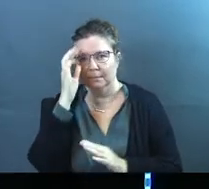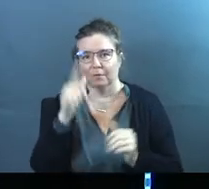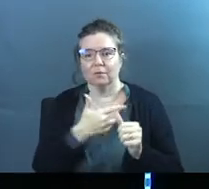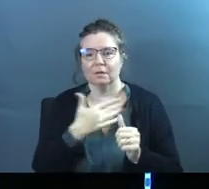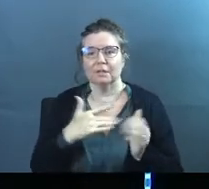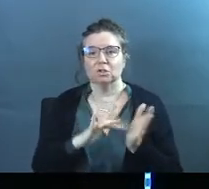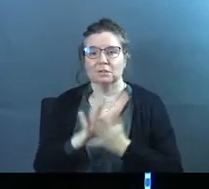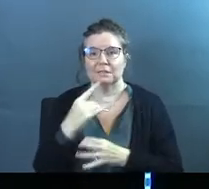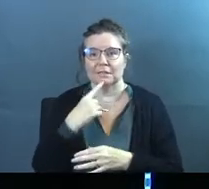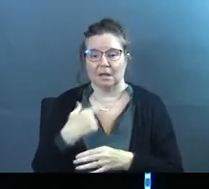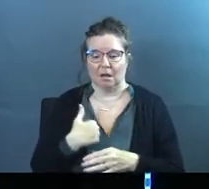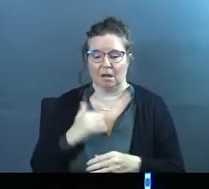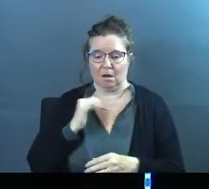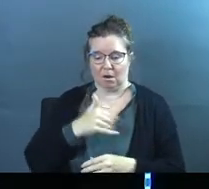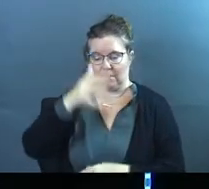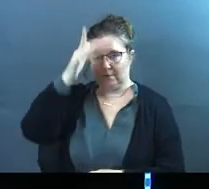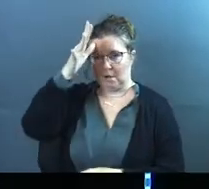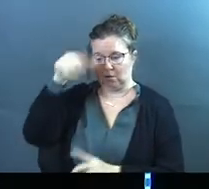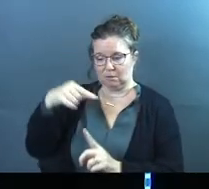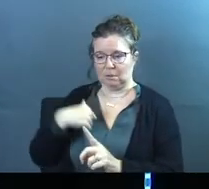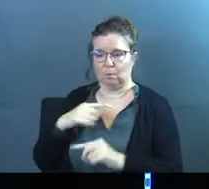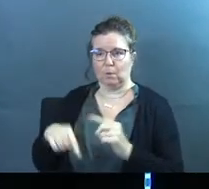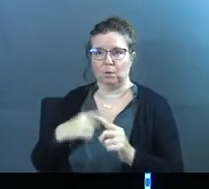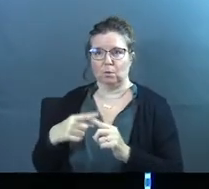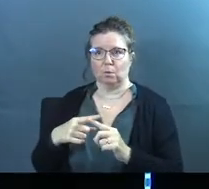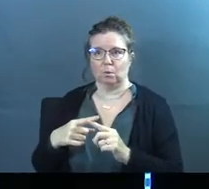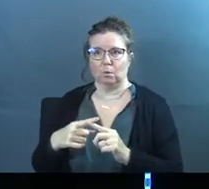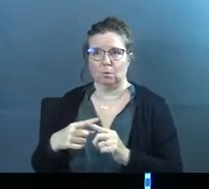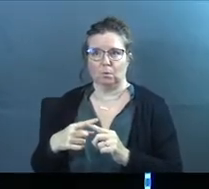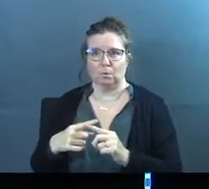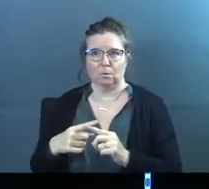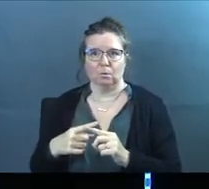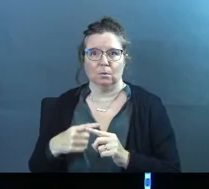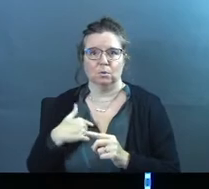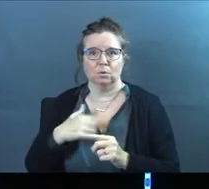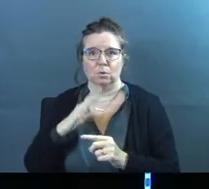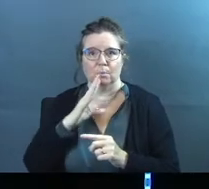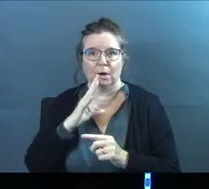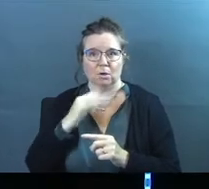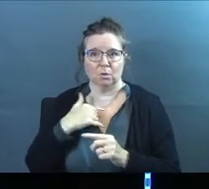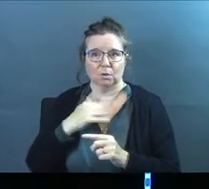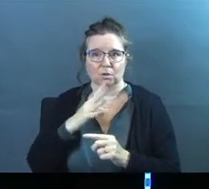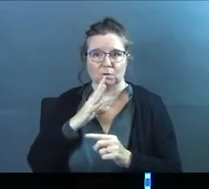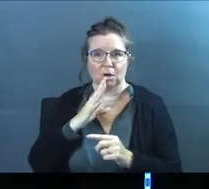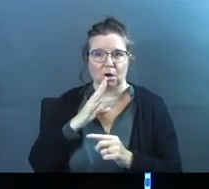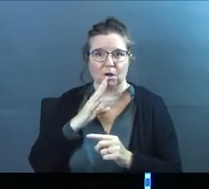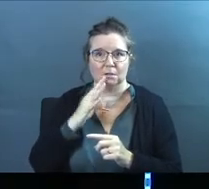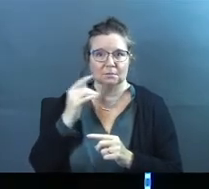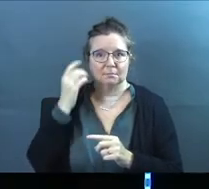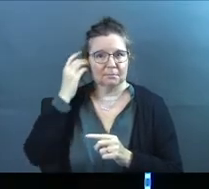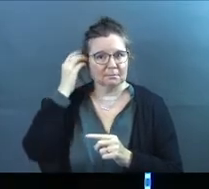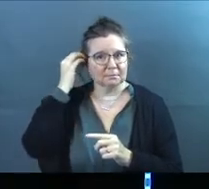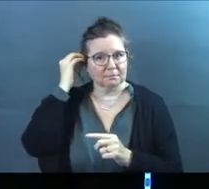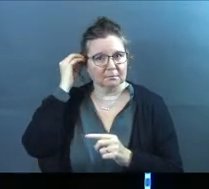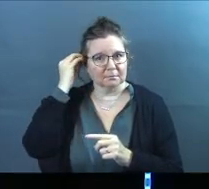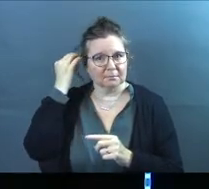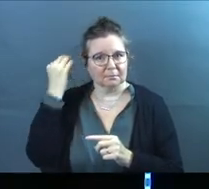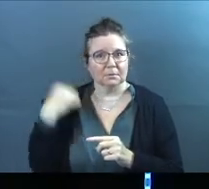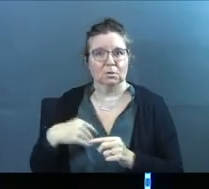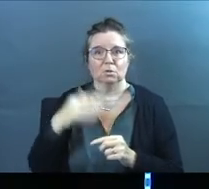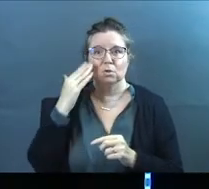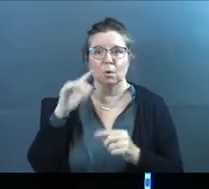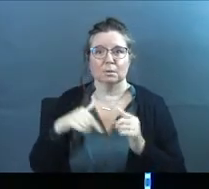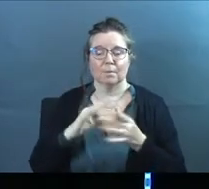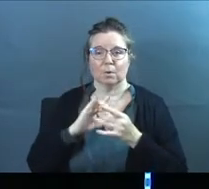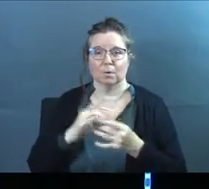first thing Jesus is saying when he says, our Father, he's saying, hey, when you go to prayer and you want to talk to God, you should know it's about relationship. relationship.